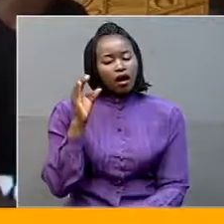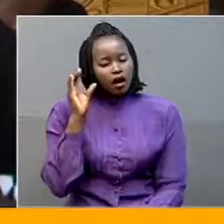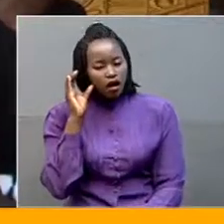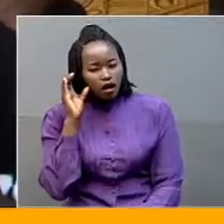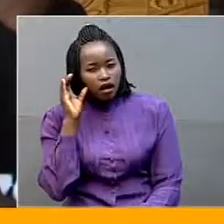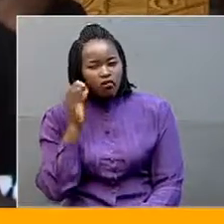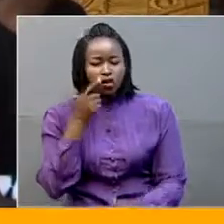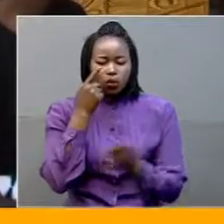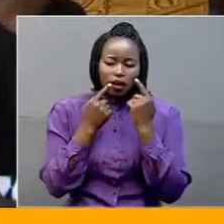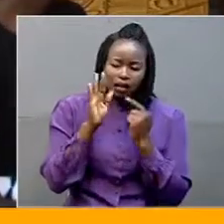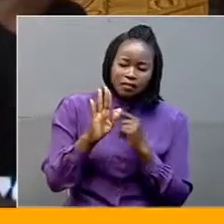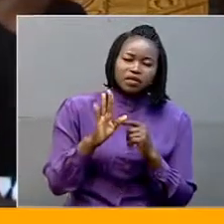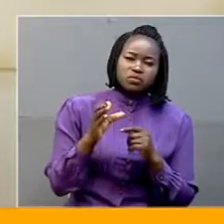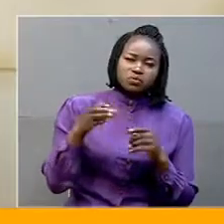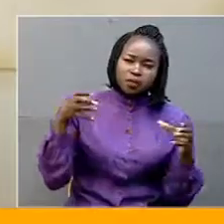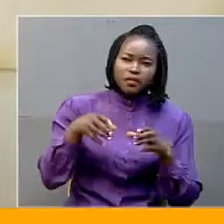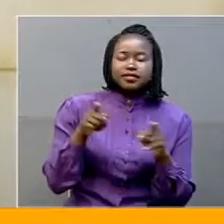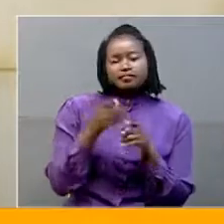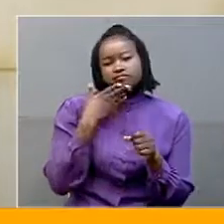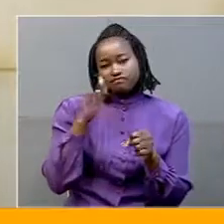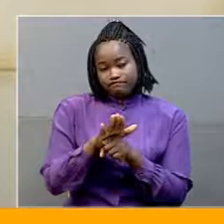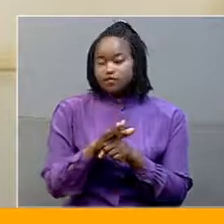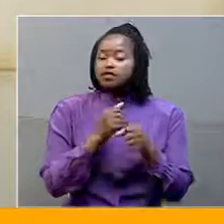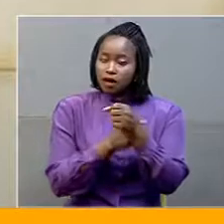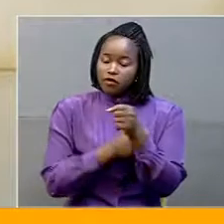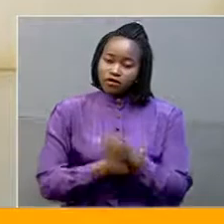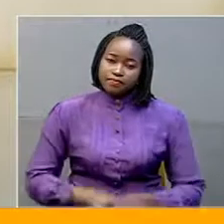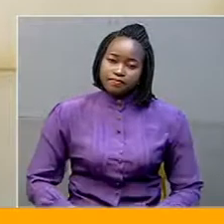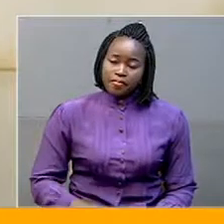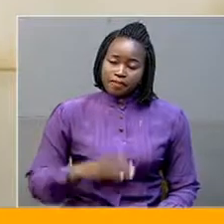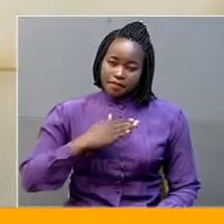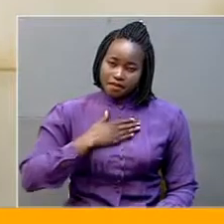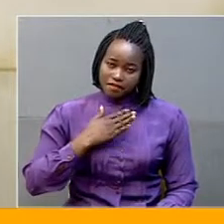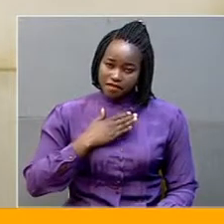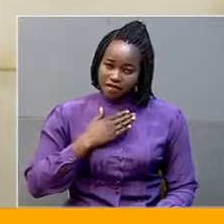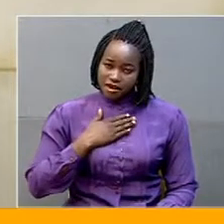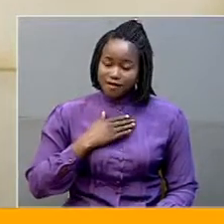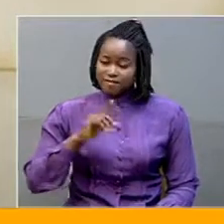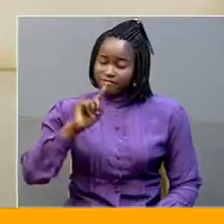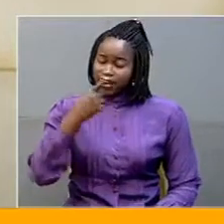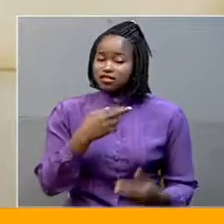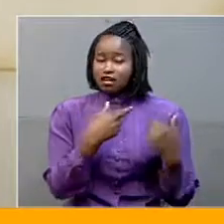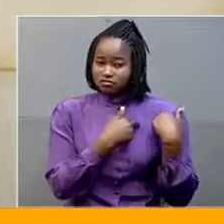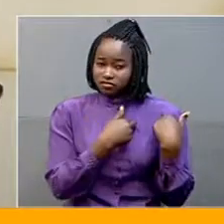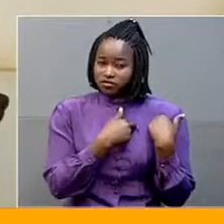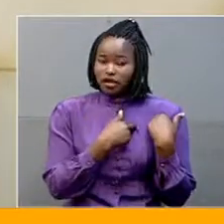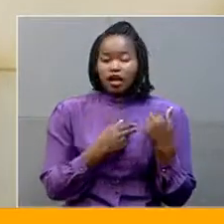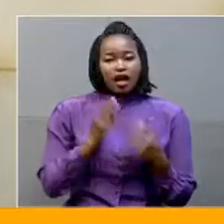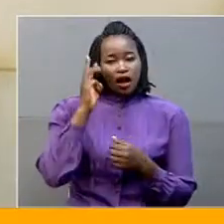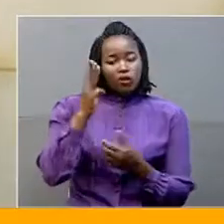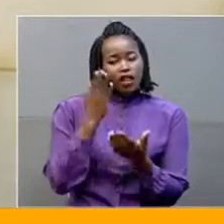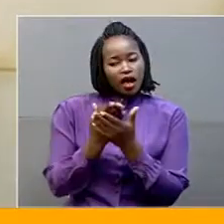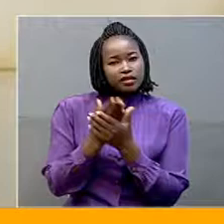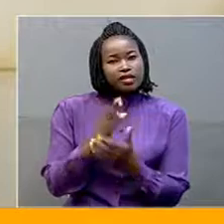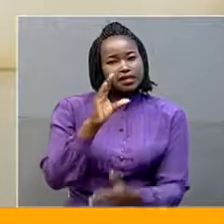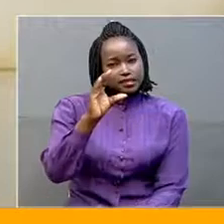of the group, committing support. So my very first assignment, I'm going to ask the CDO to come